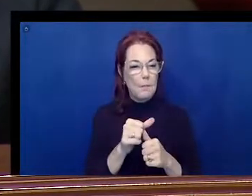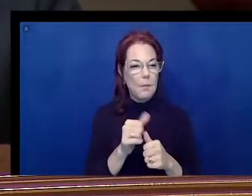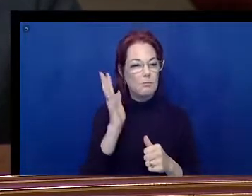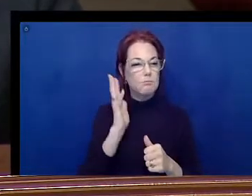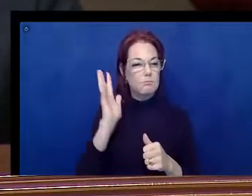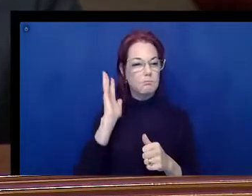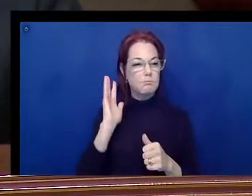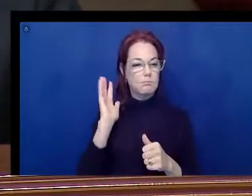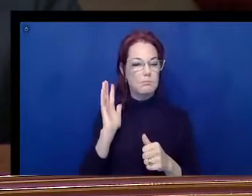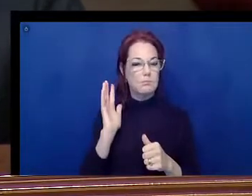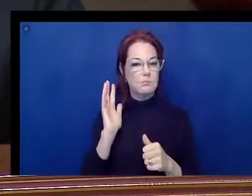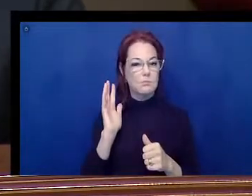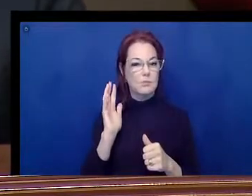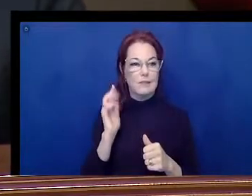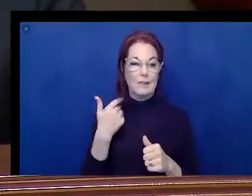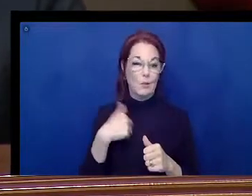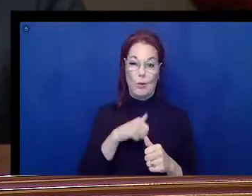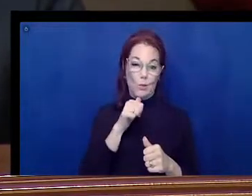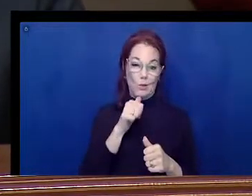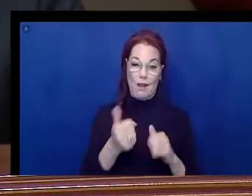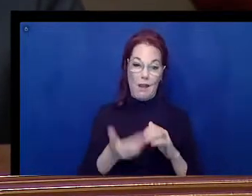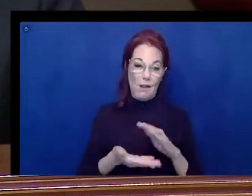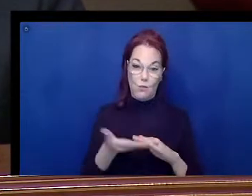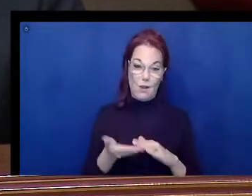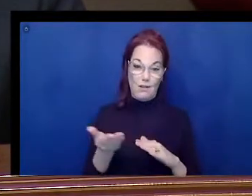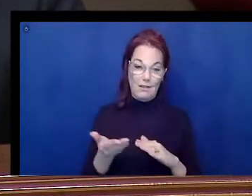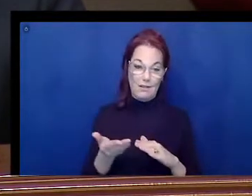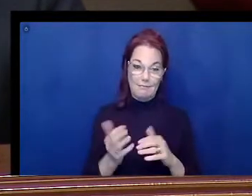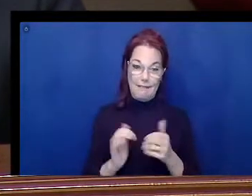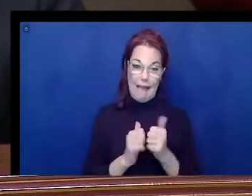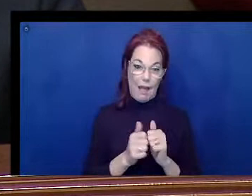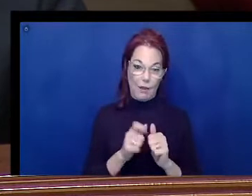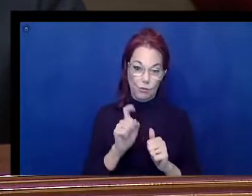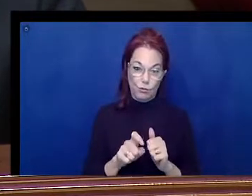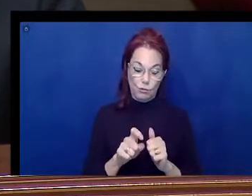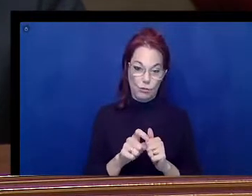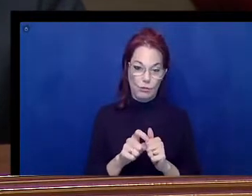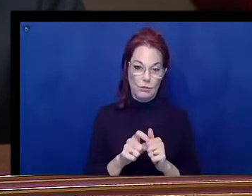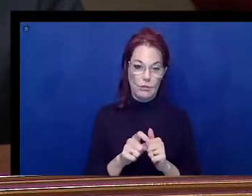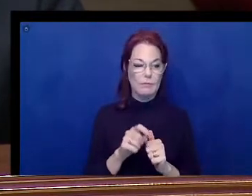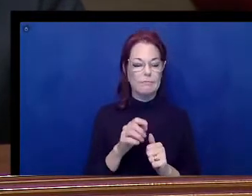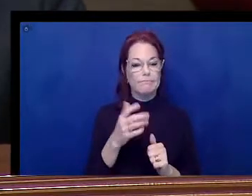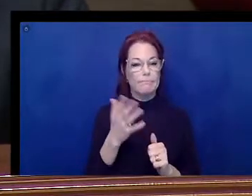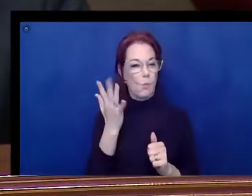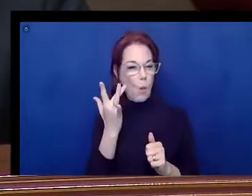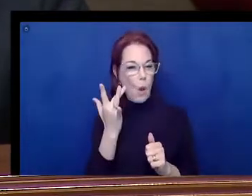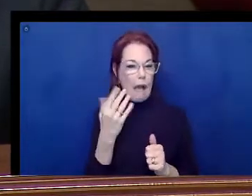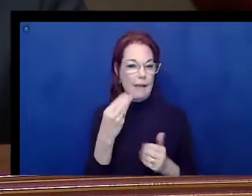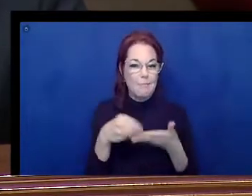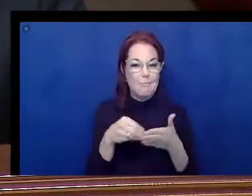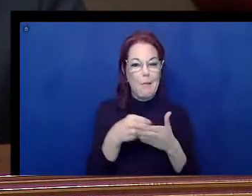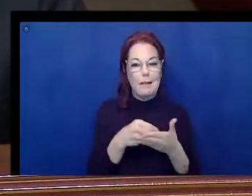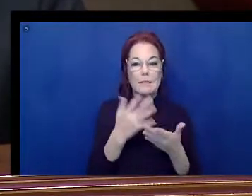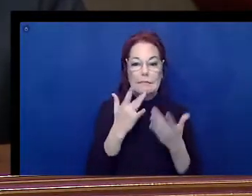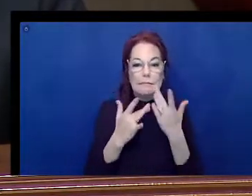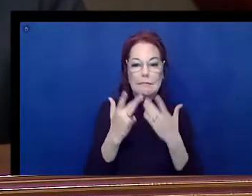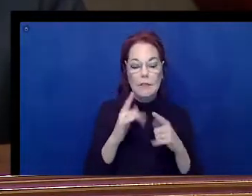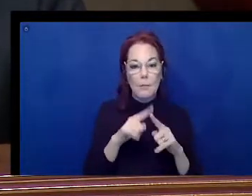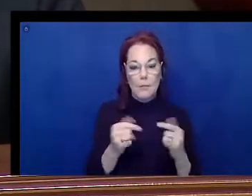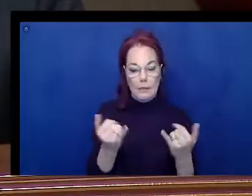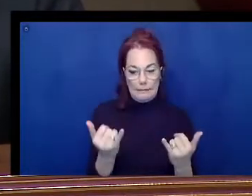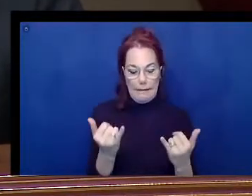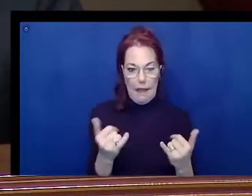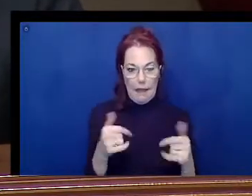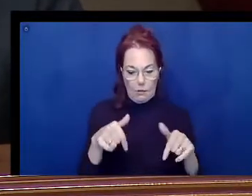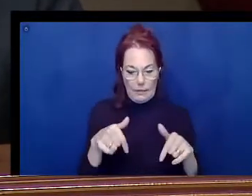doing things the way they should be, mostly due to budgetary issues. And since I've been here in the Senate, our technology is pretty